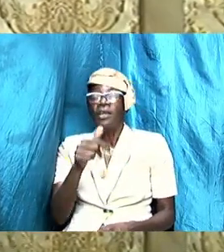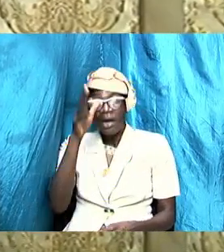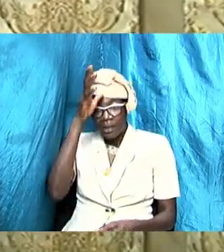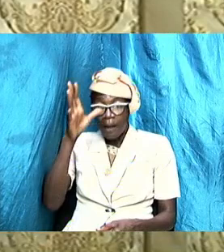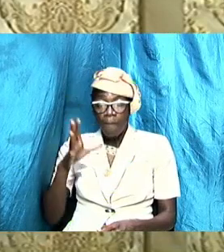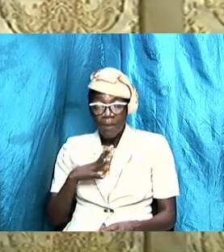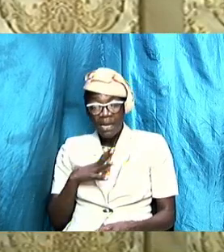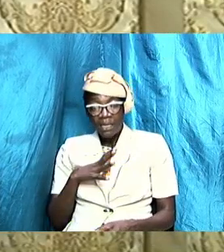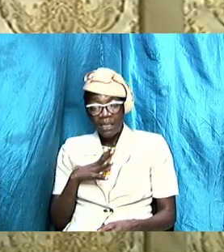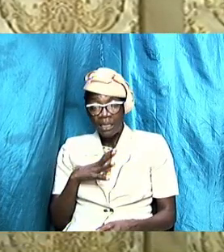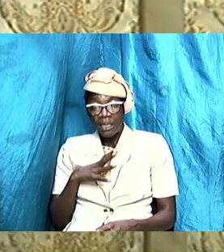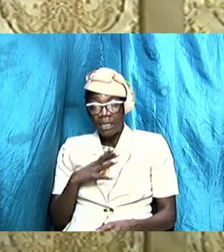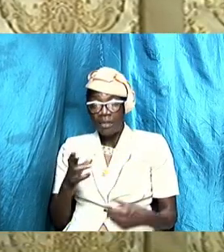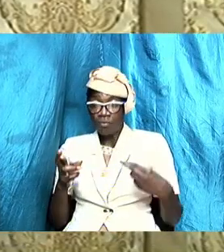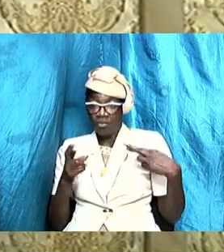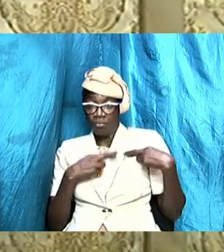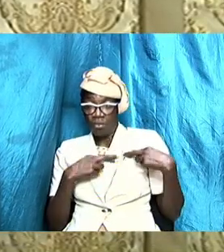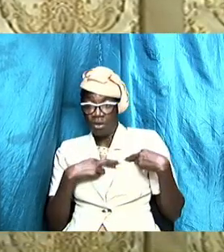is in charge of your house